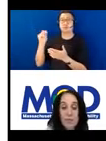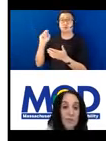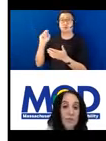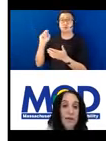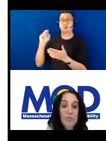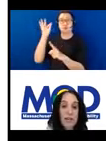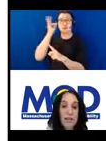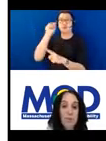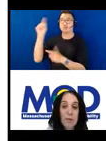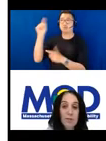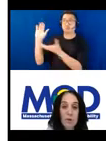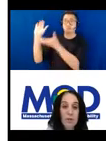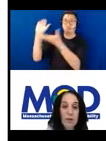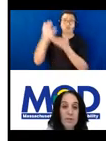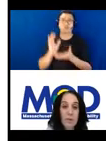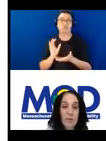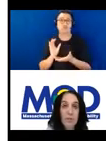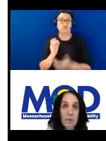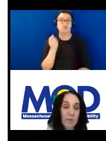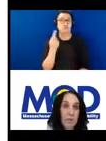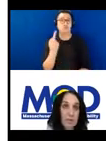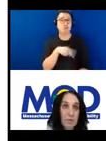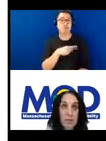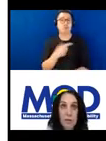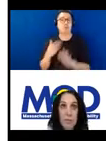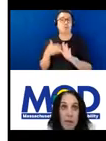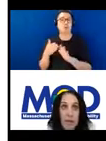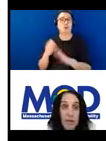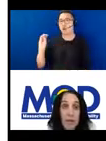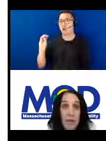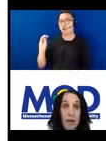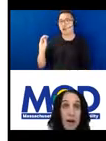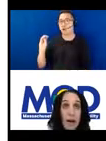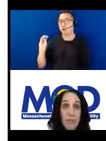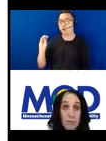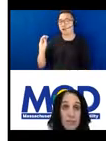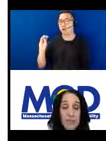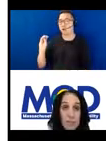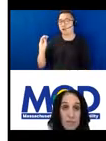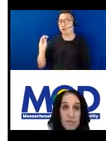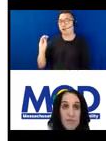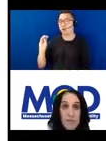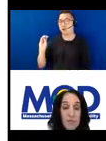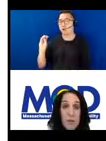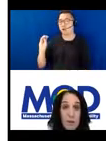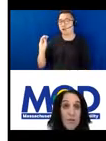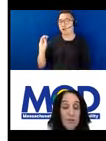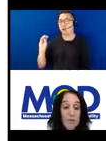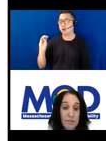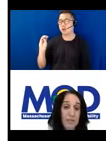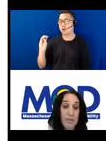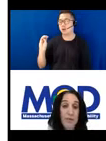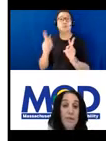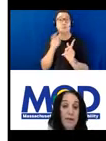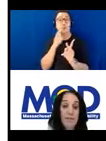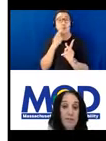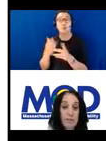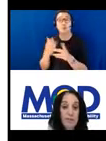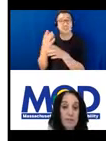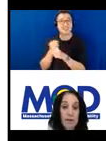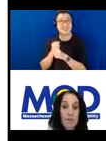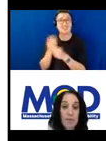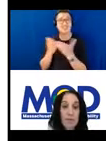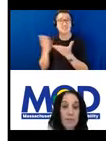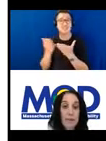we serve as sort of an outside ombuds program for people who are either applying for these types of services or currently receiving them and have